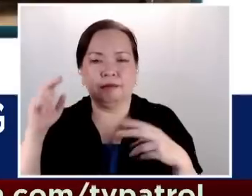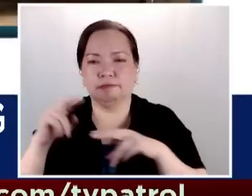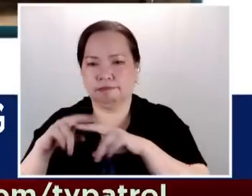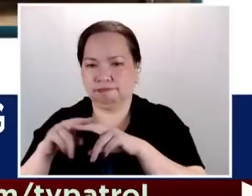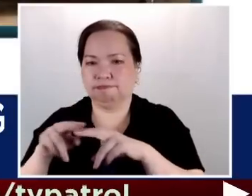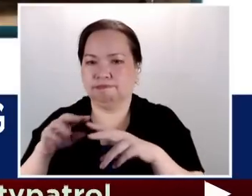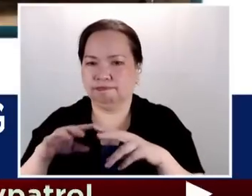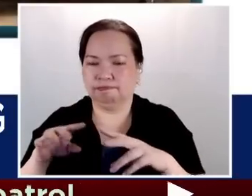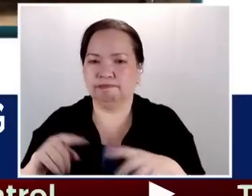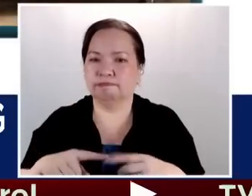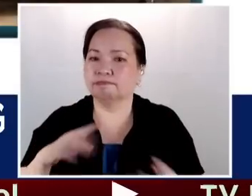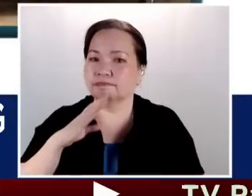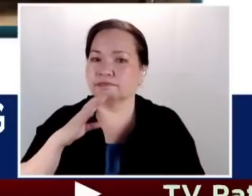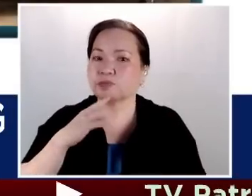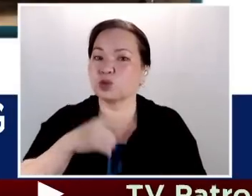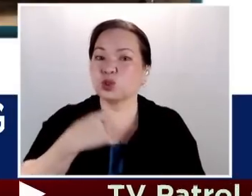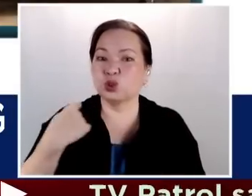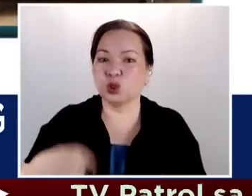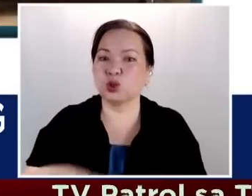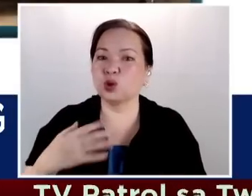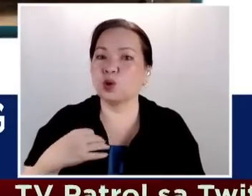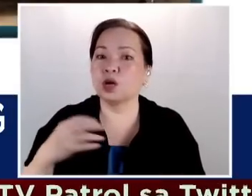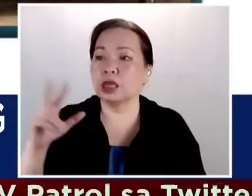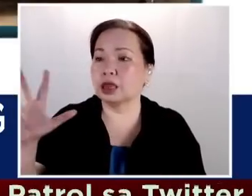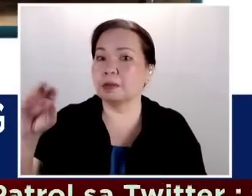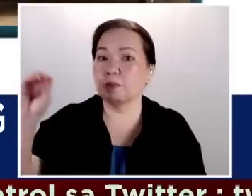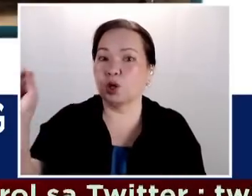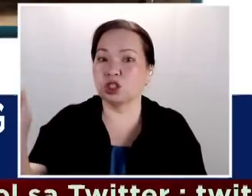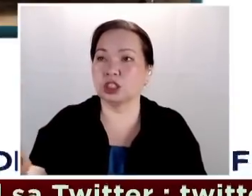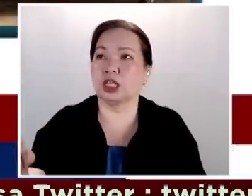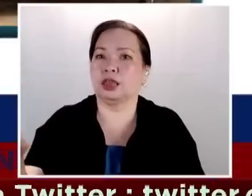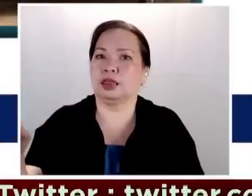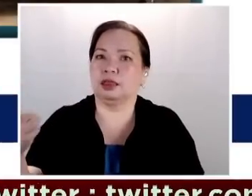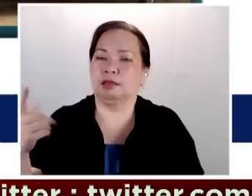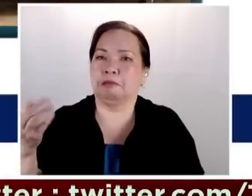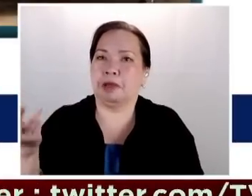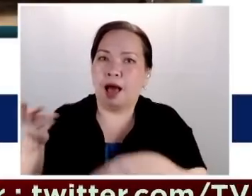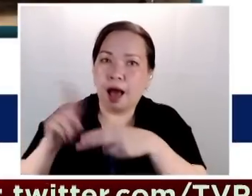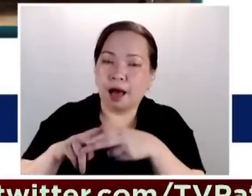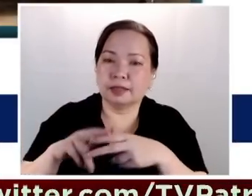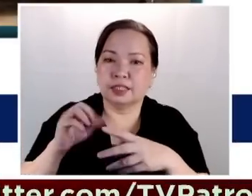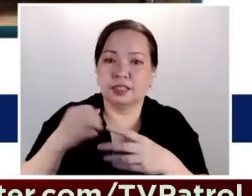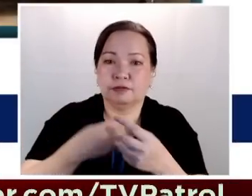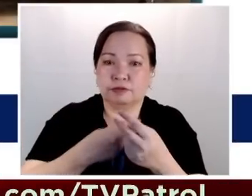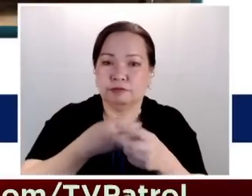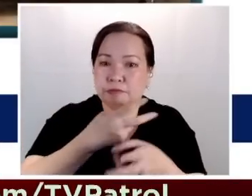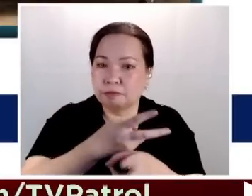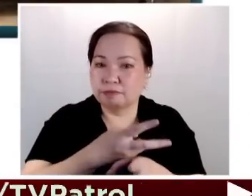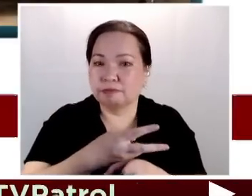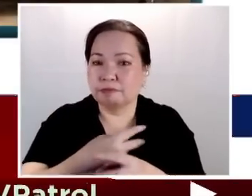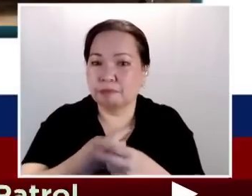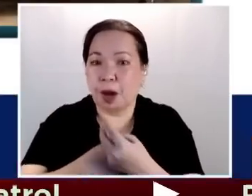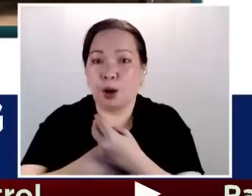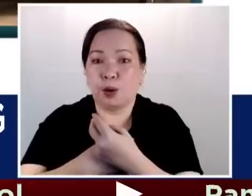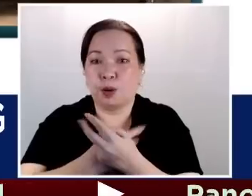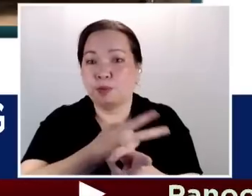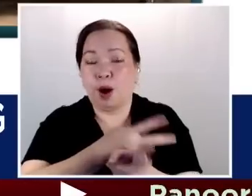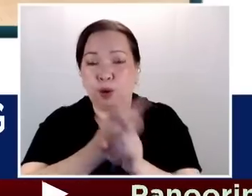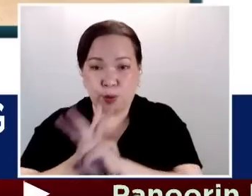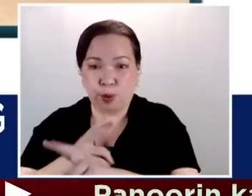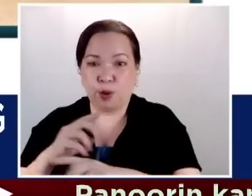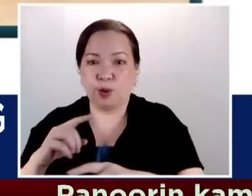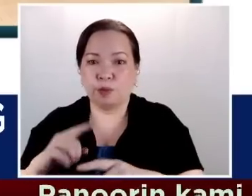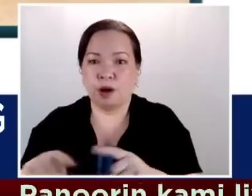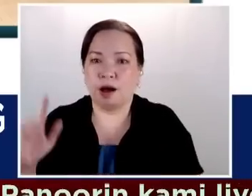Chinese wanted 3% interest on the loans, but the previous government thinks that